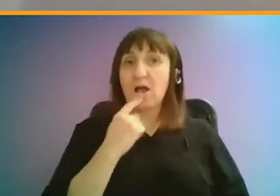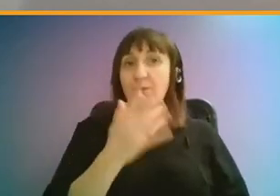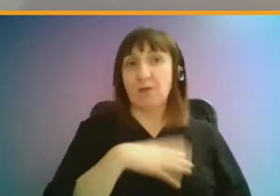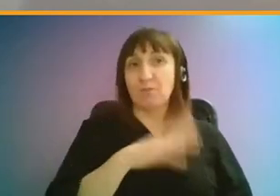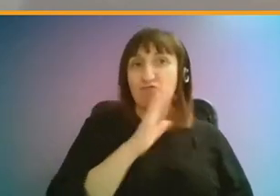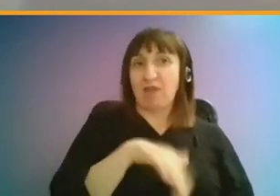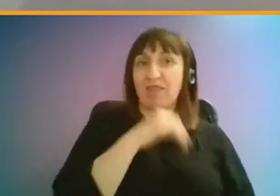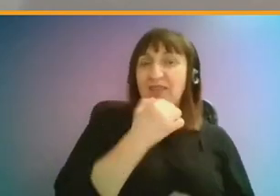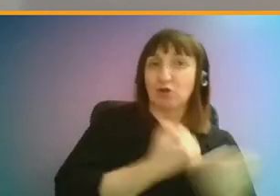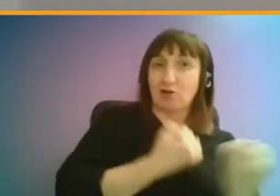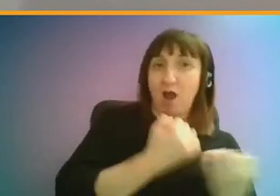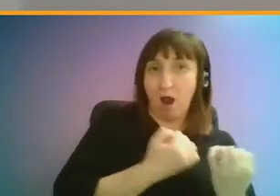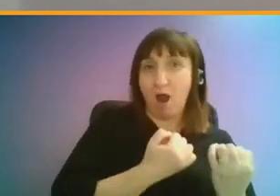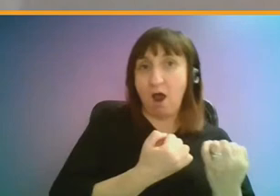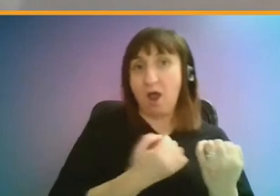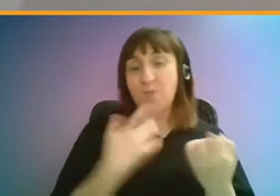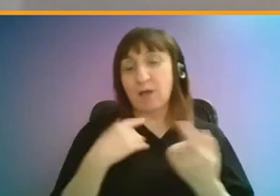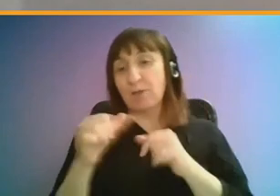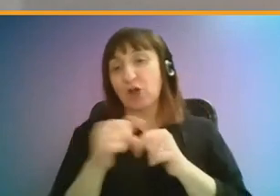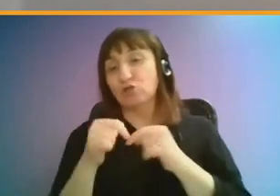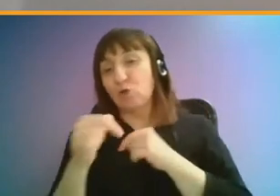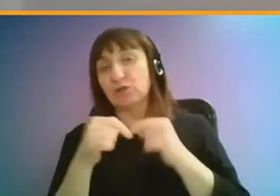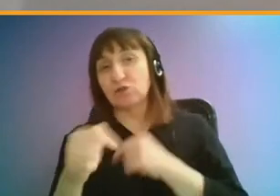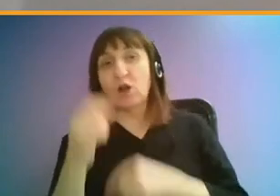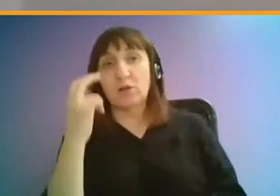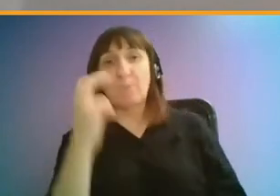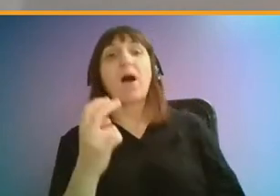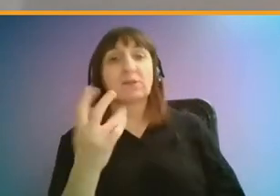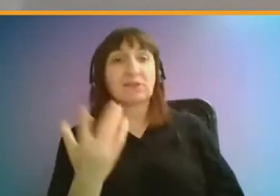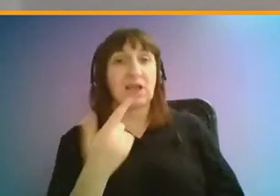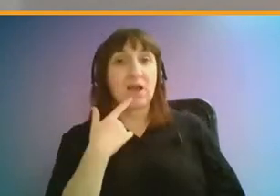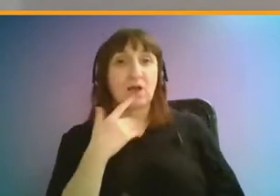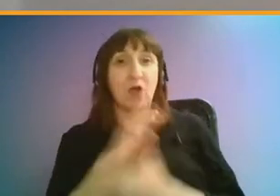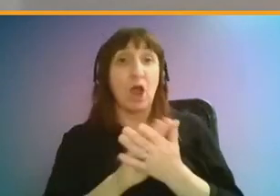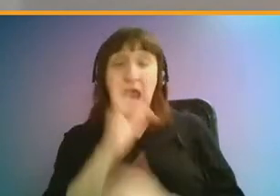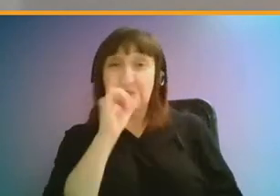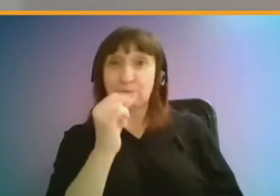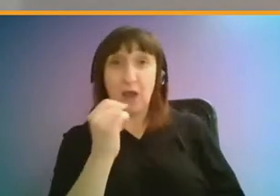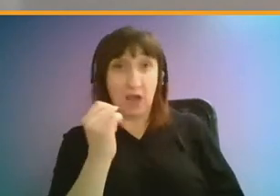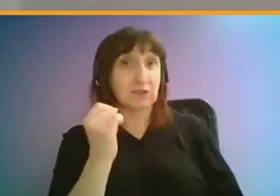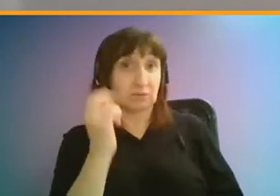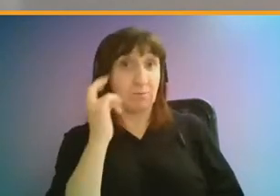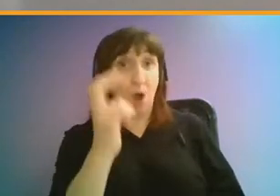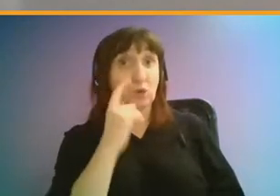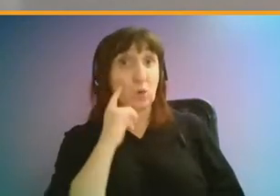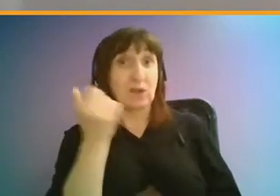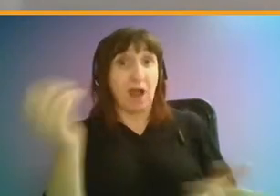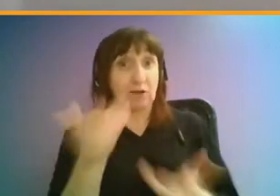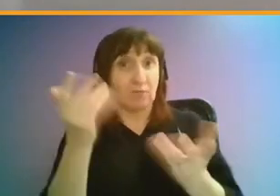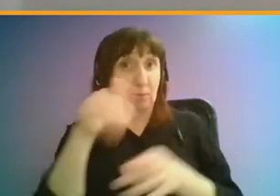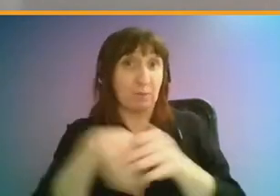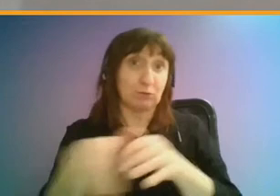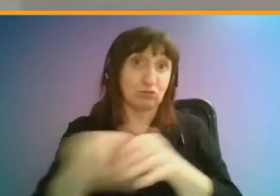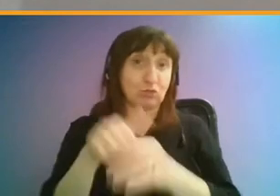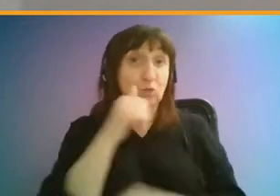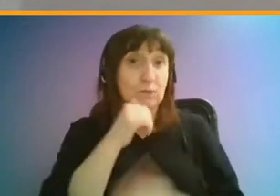a car, but if we've a short journey on a bus than they would have otherwise had, then the express bus could be a really good idea to put into place.